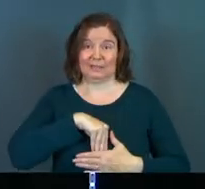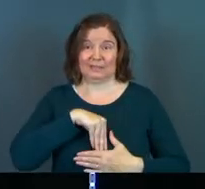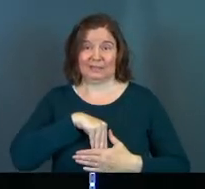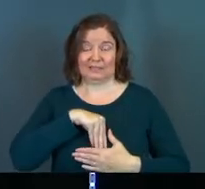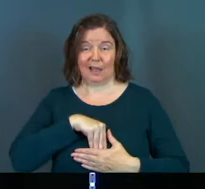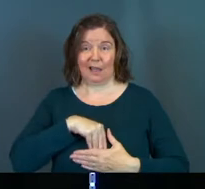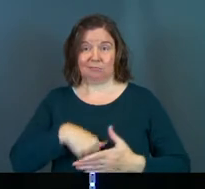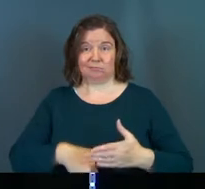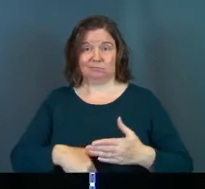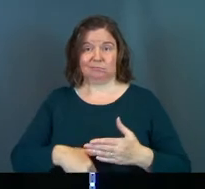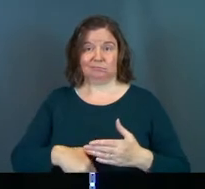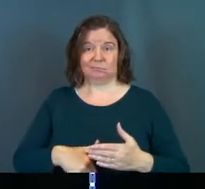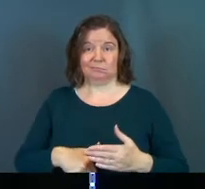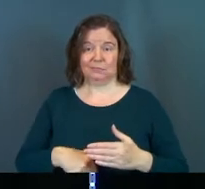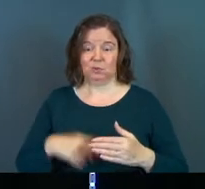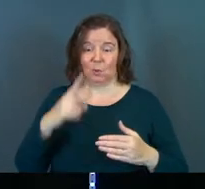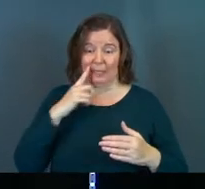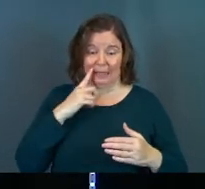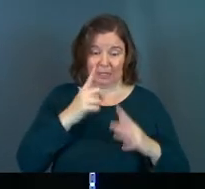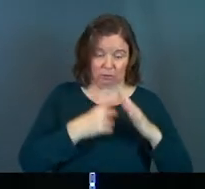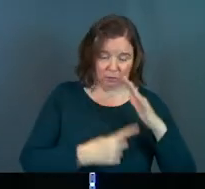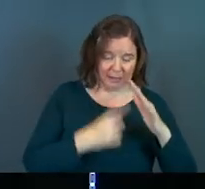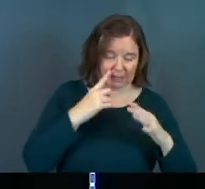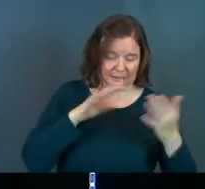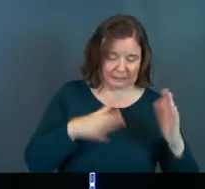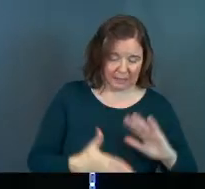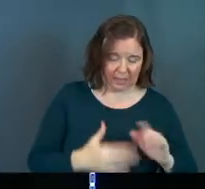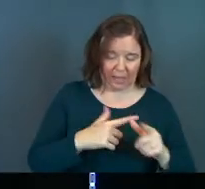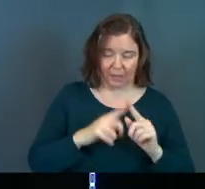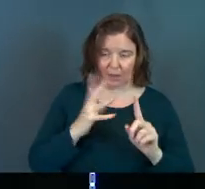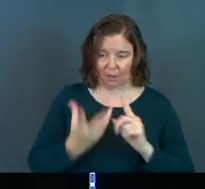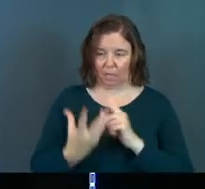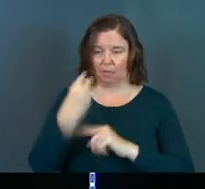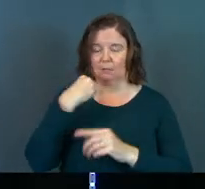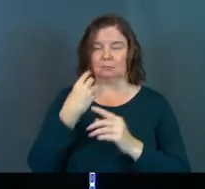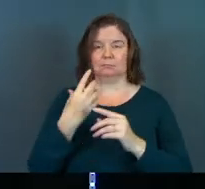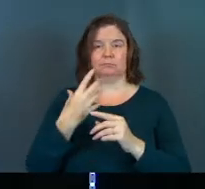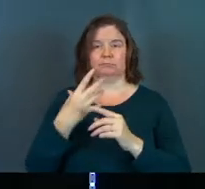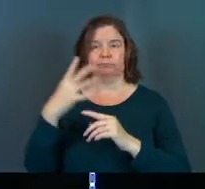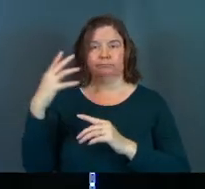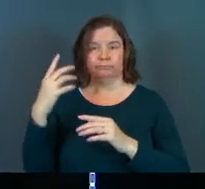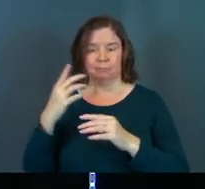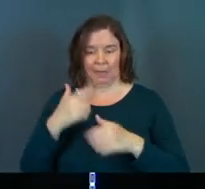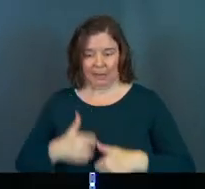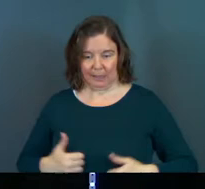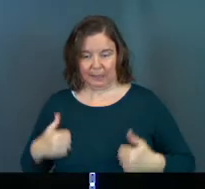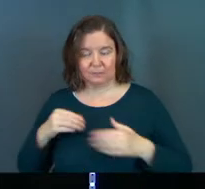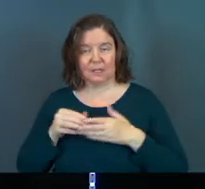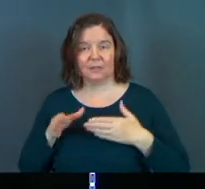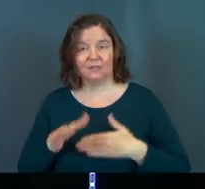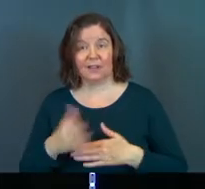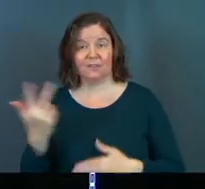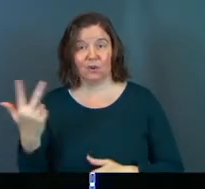this fish. So Jonah's drowning, thinks he's about to die, and God sends a fish, okay, to save him. And he lives inside this fish. He's in there for three days